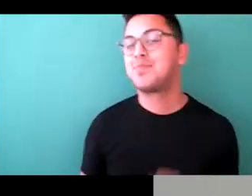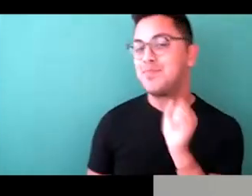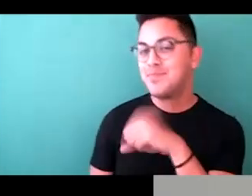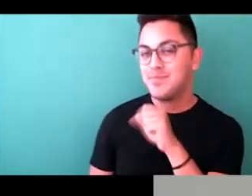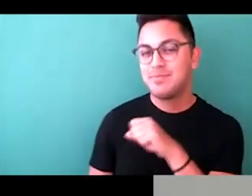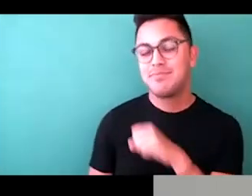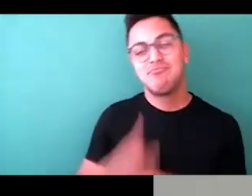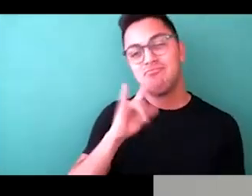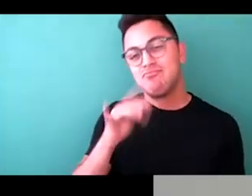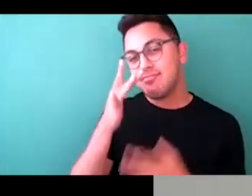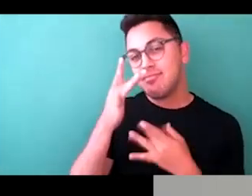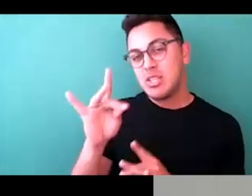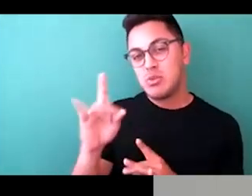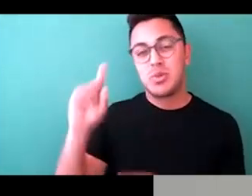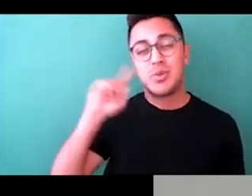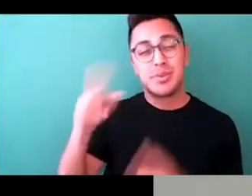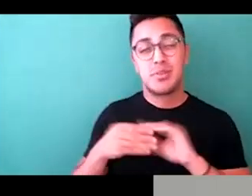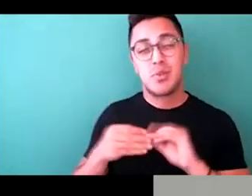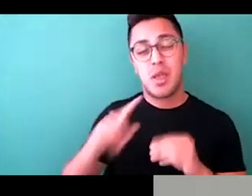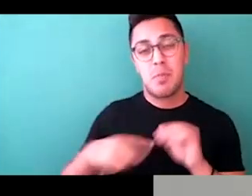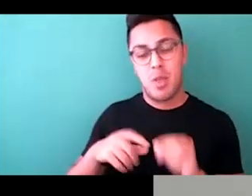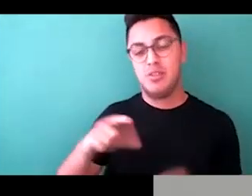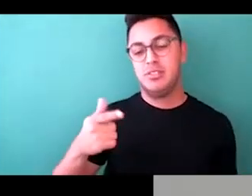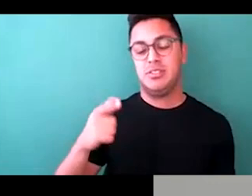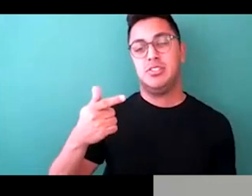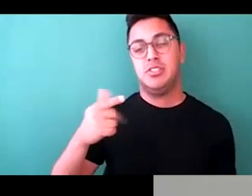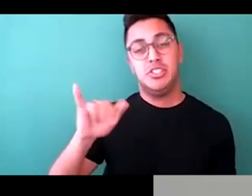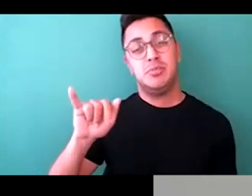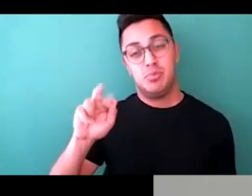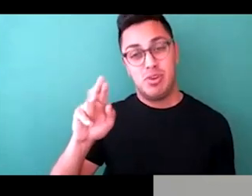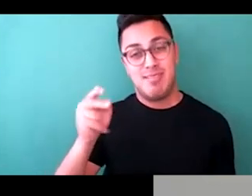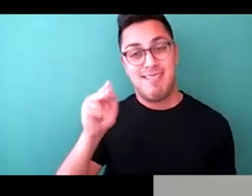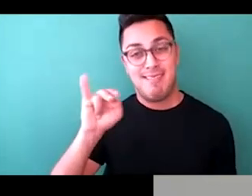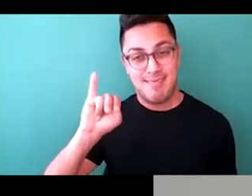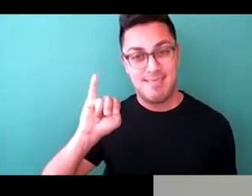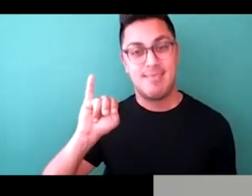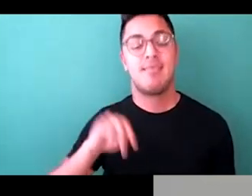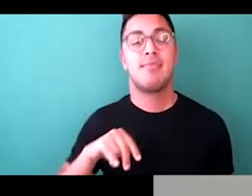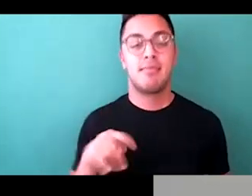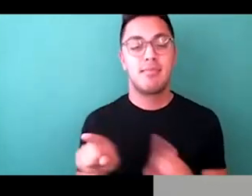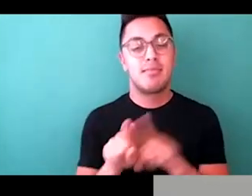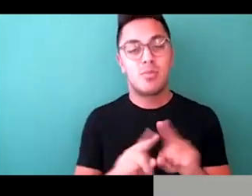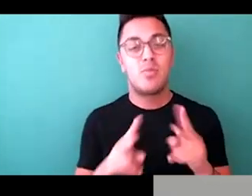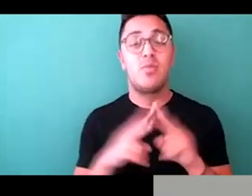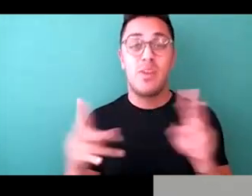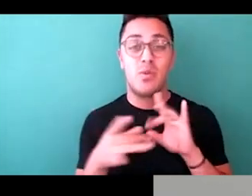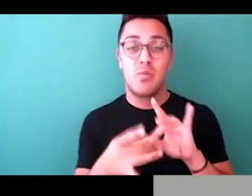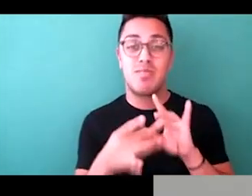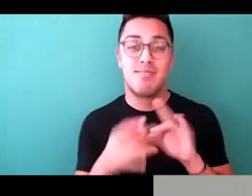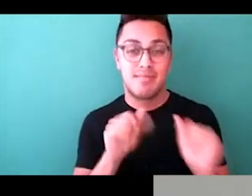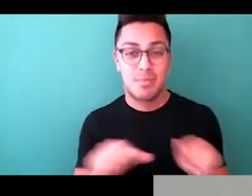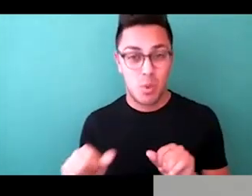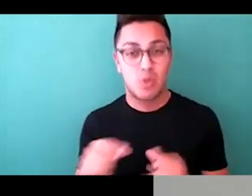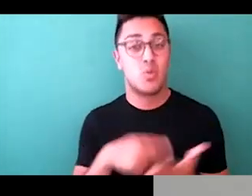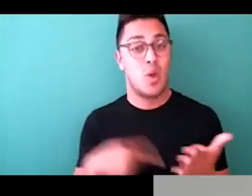it's really interesting to hear the story about Cipriani, because I think it also is super relatable to what we